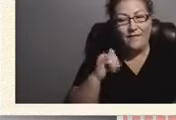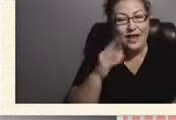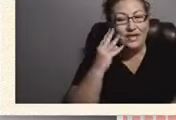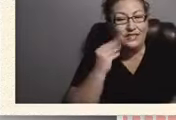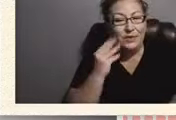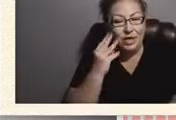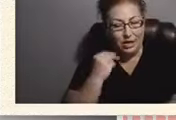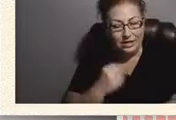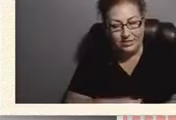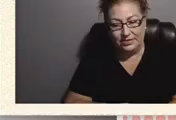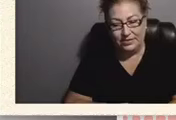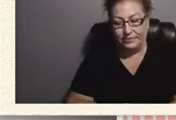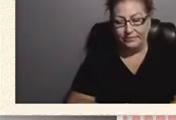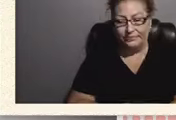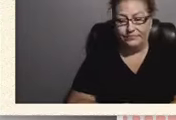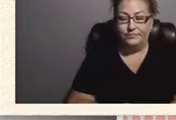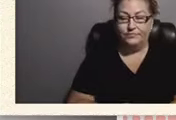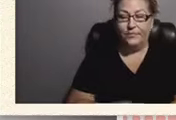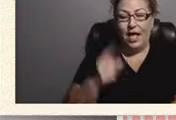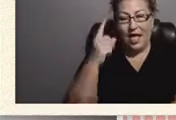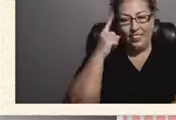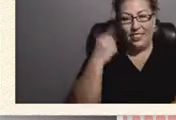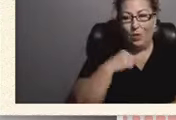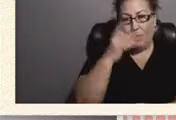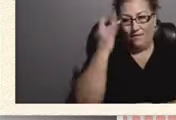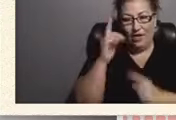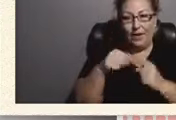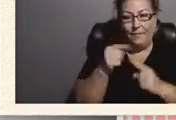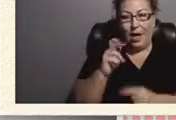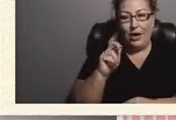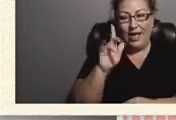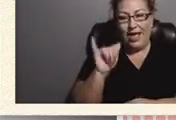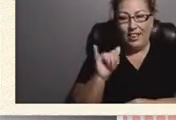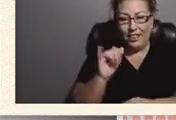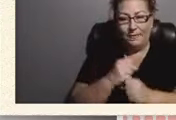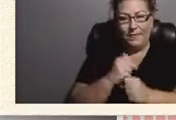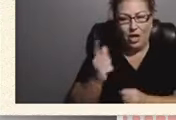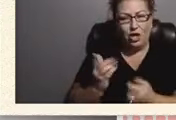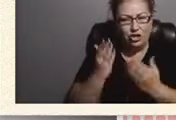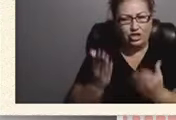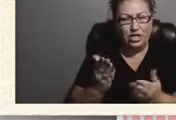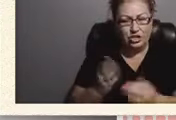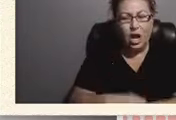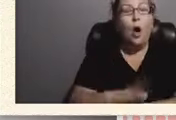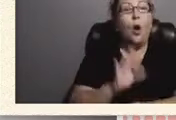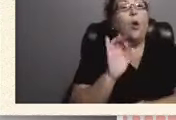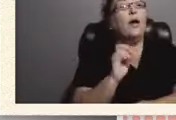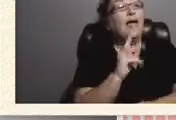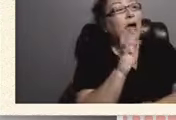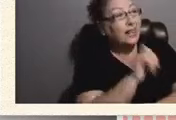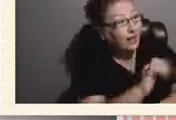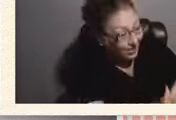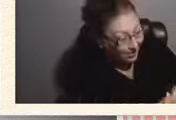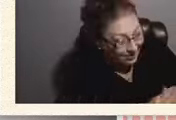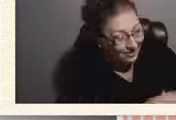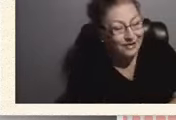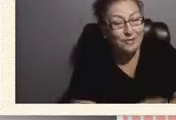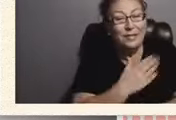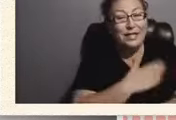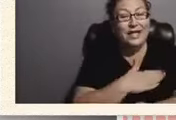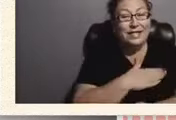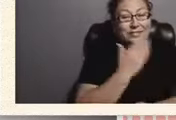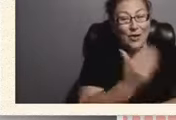i think we forget about kelly making her suggestion kelly please kelly go ahead make your